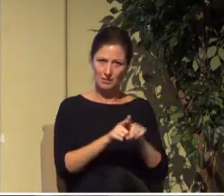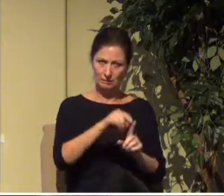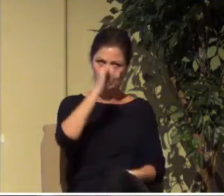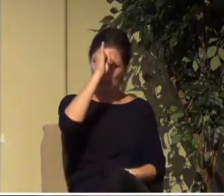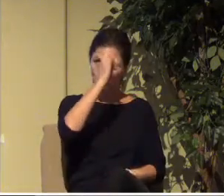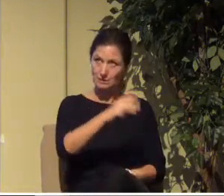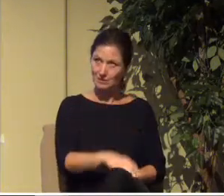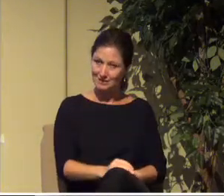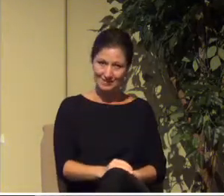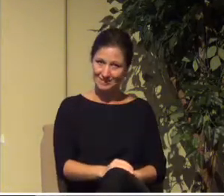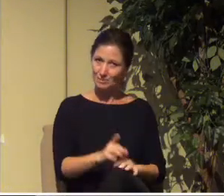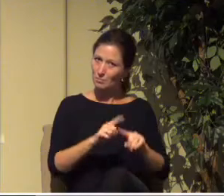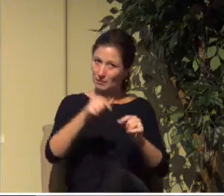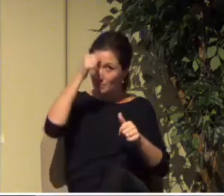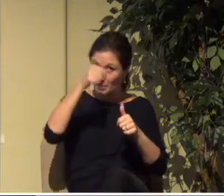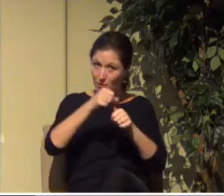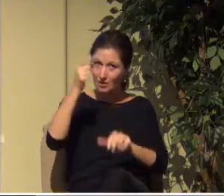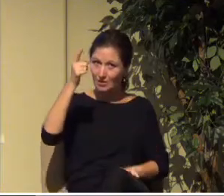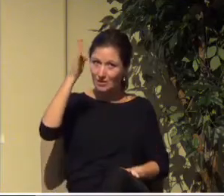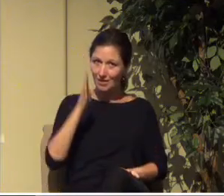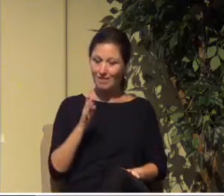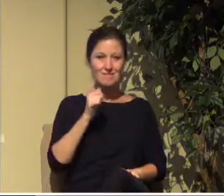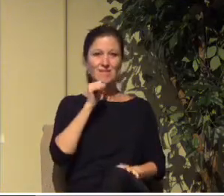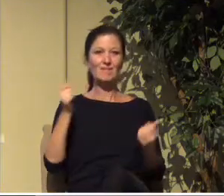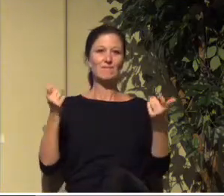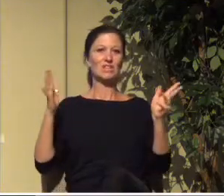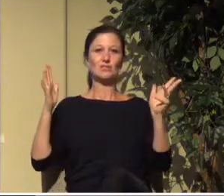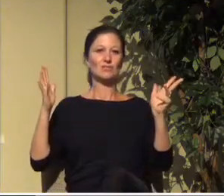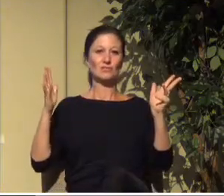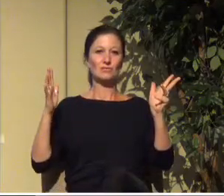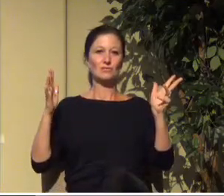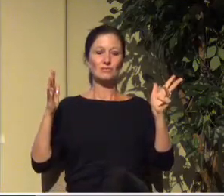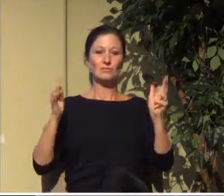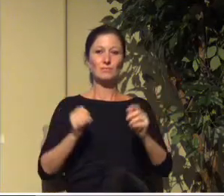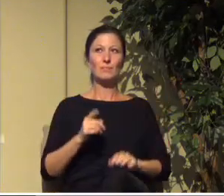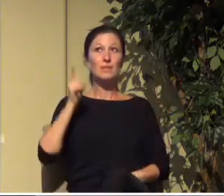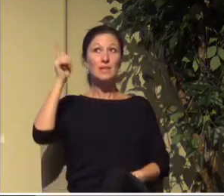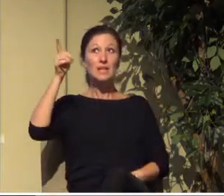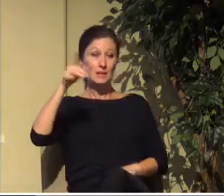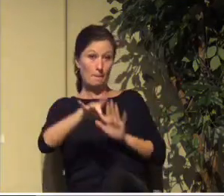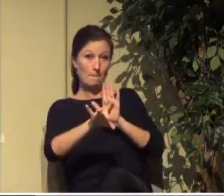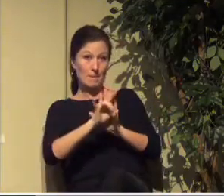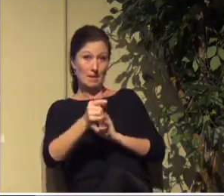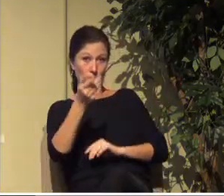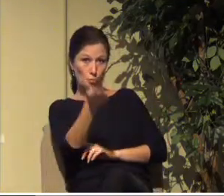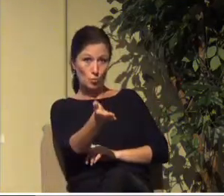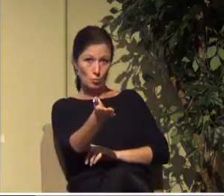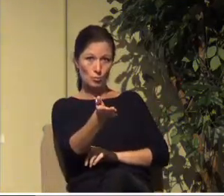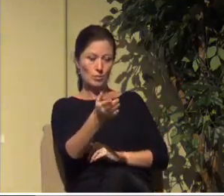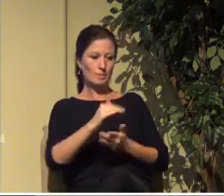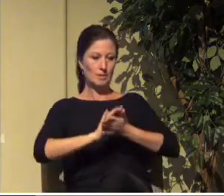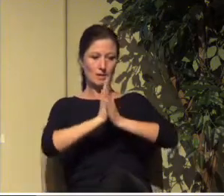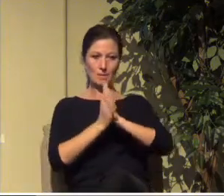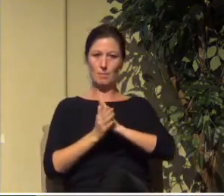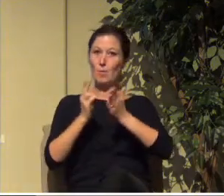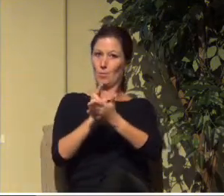just remember, God isn't done yet. He has chosen you to be holy and blameless. And it's going to happen.